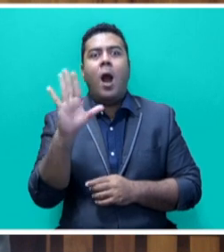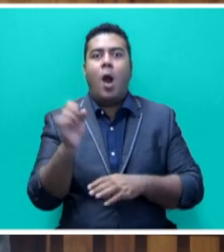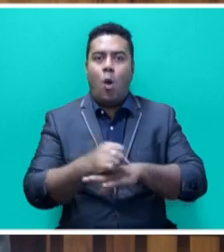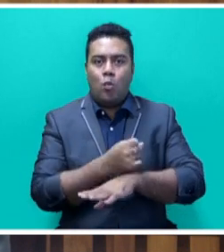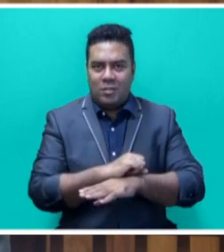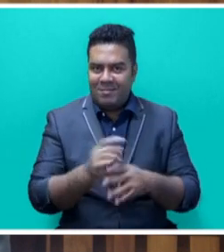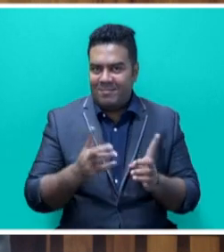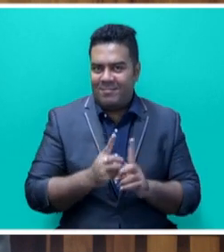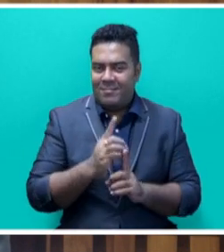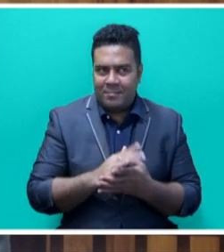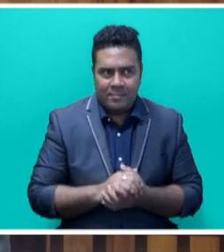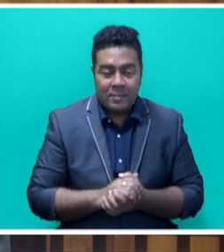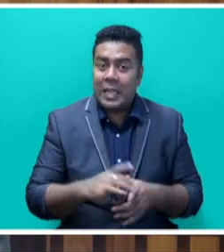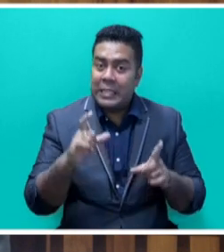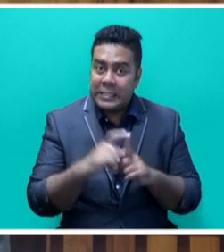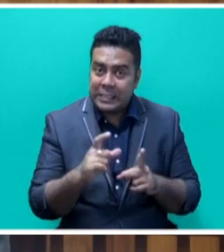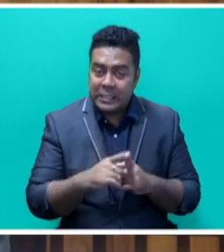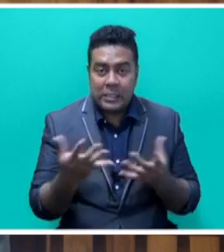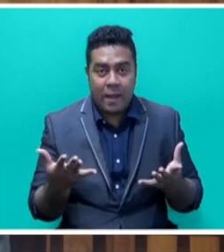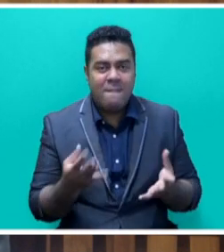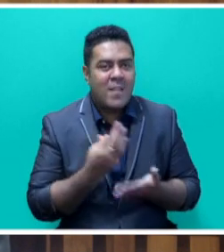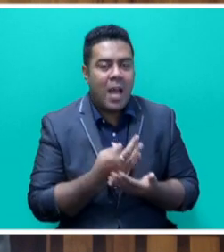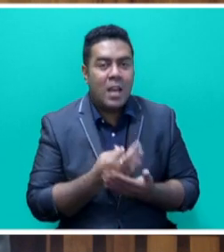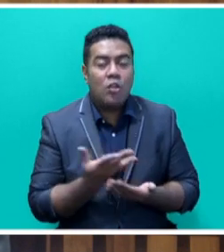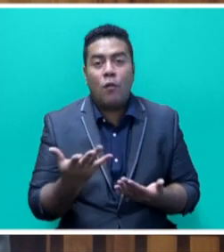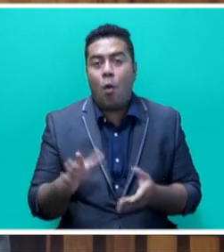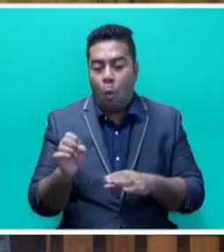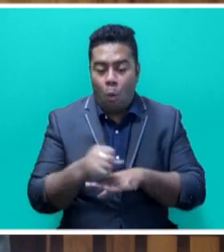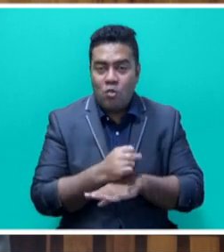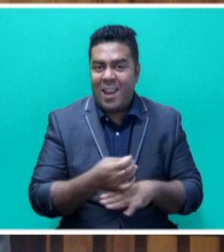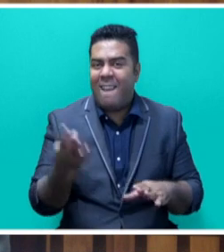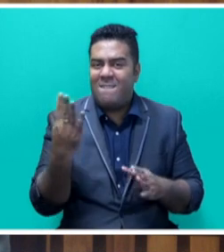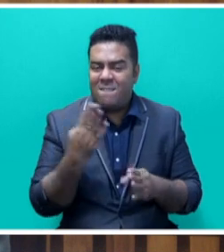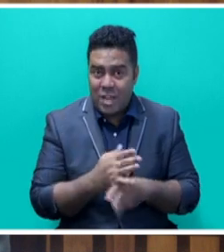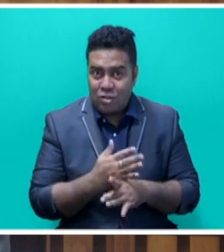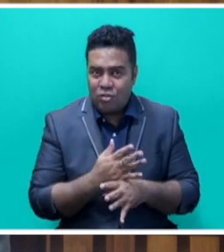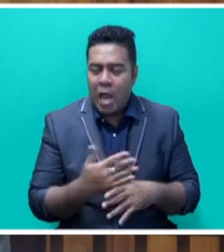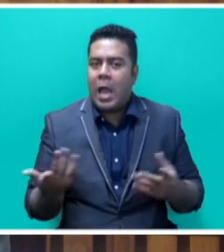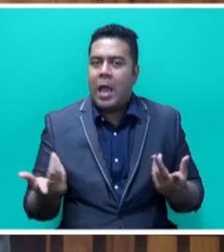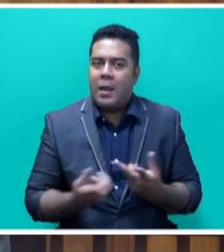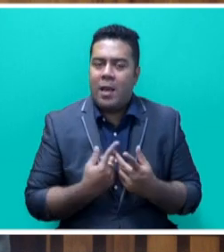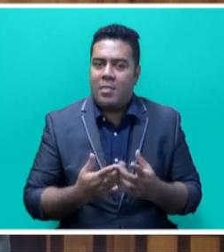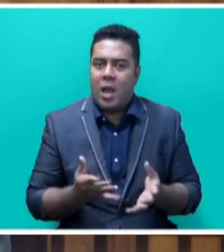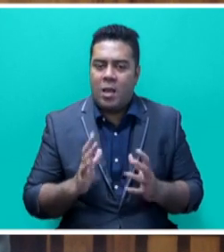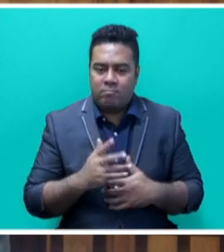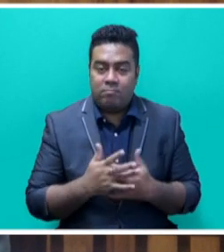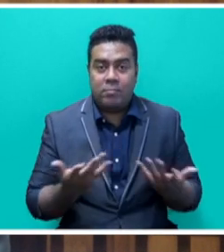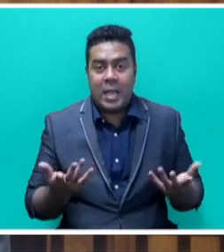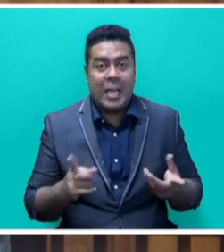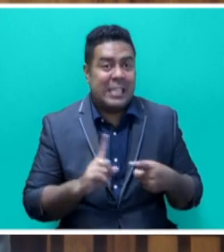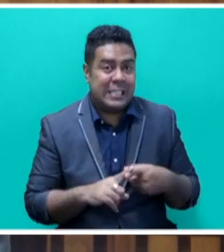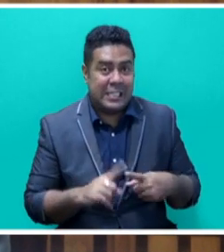nexus, D, enhance financing for oceans and fisheries related adaptation activities, and